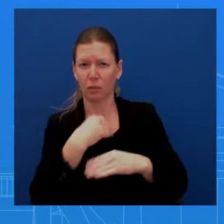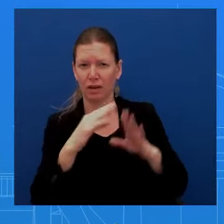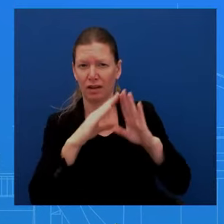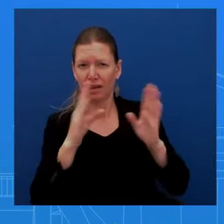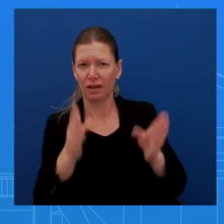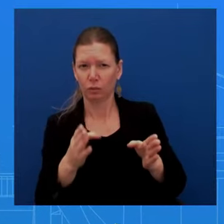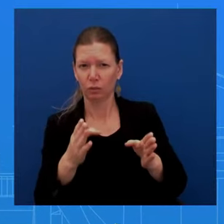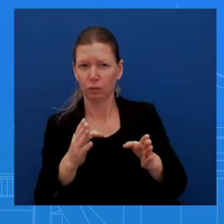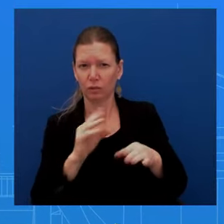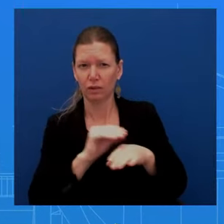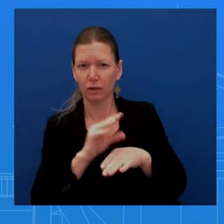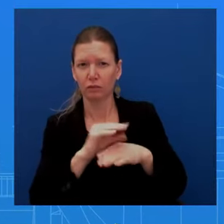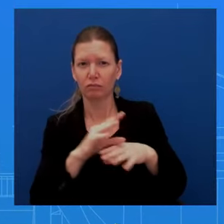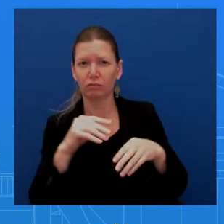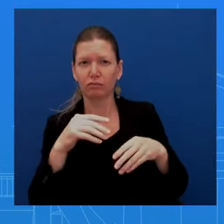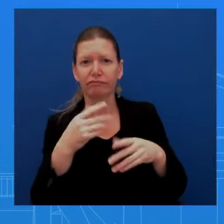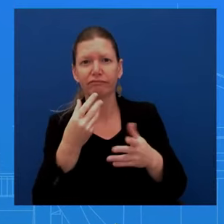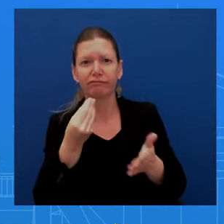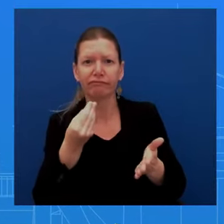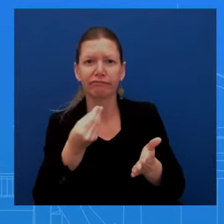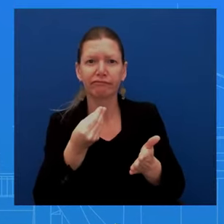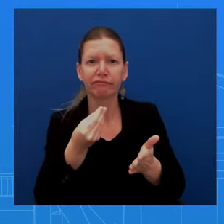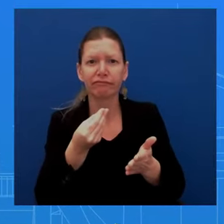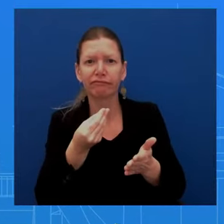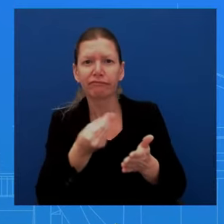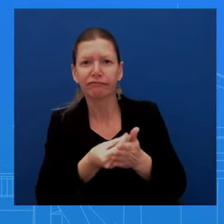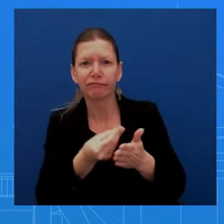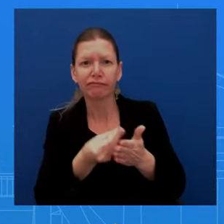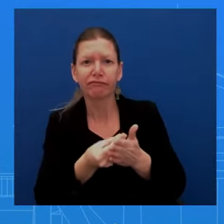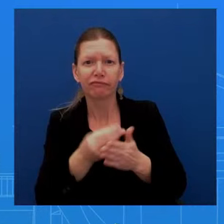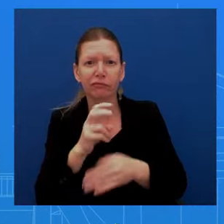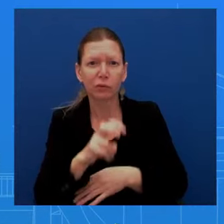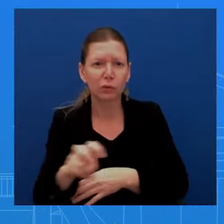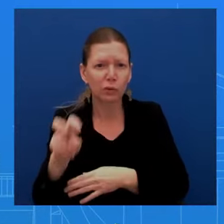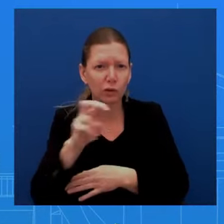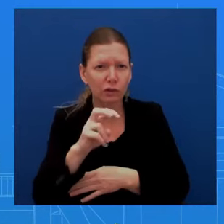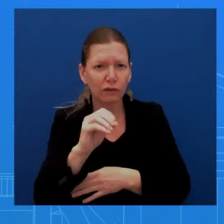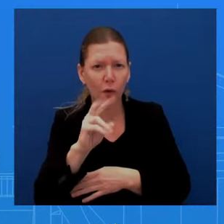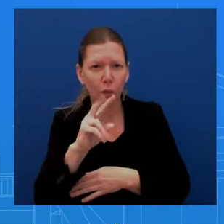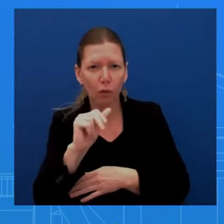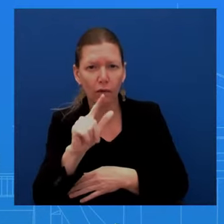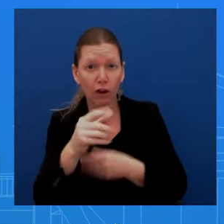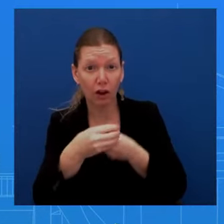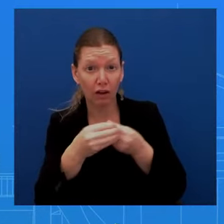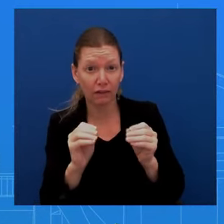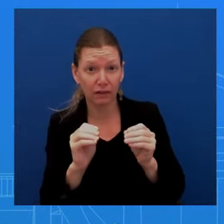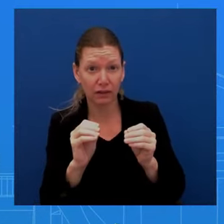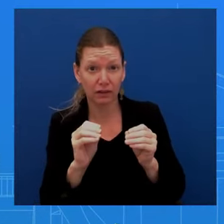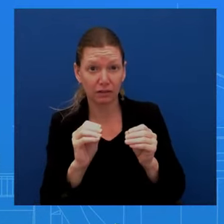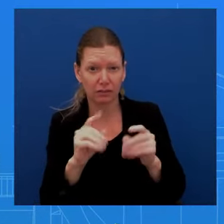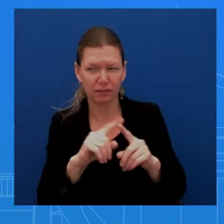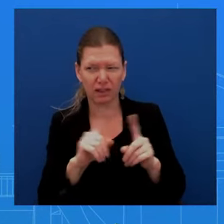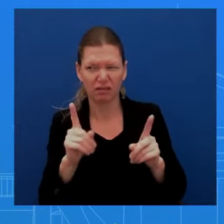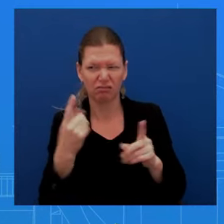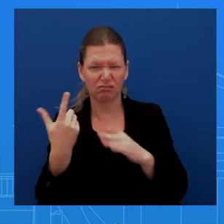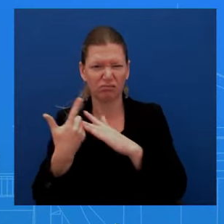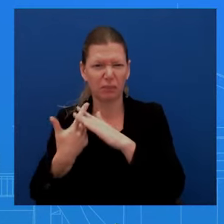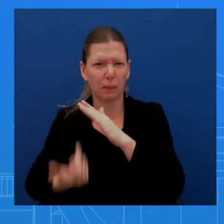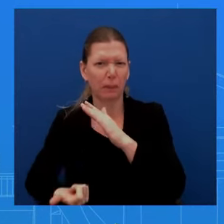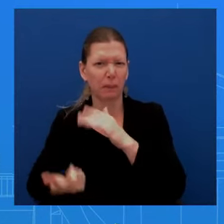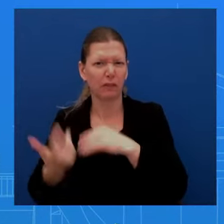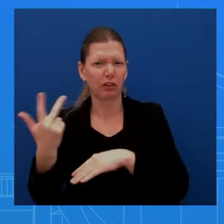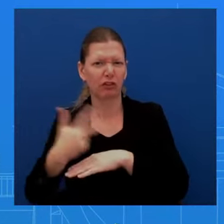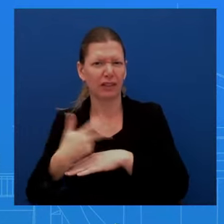While he has been out of view of the public for the last three days, has he given any wealthy campaign donors